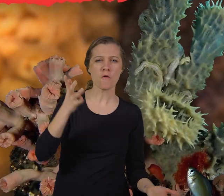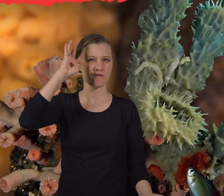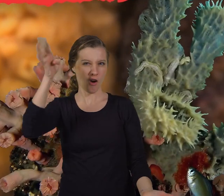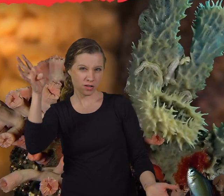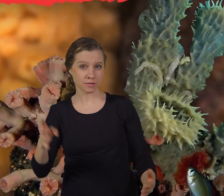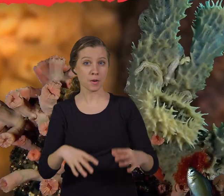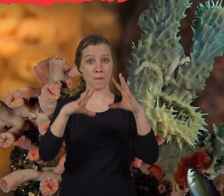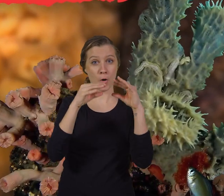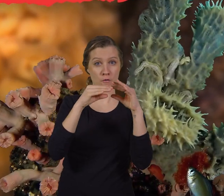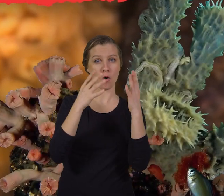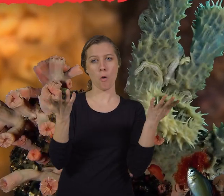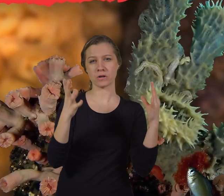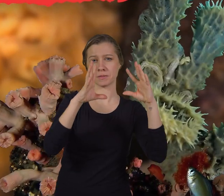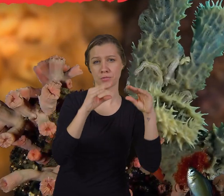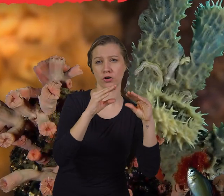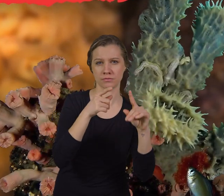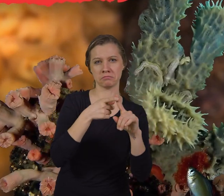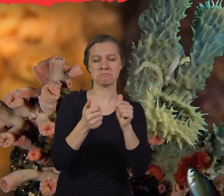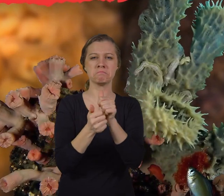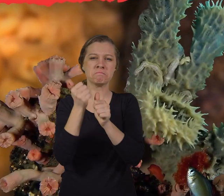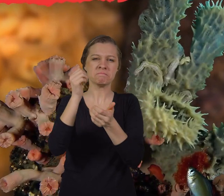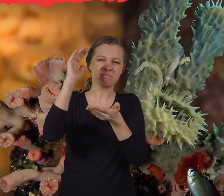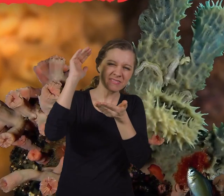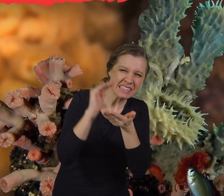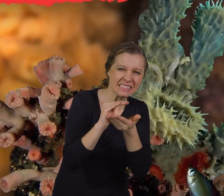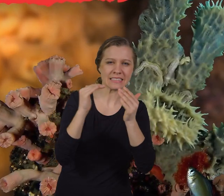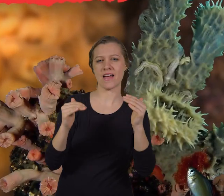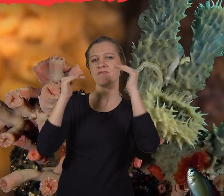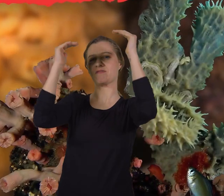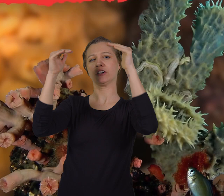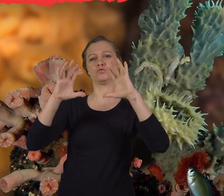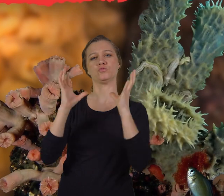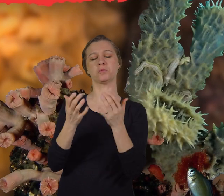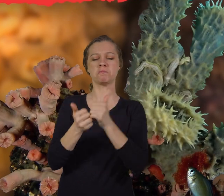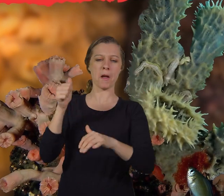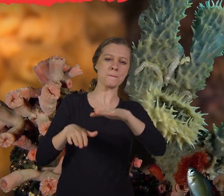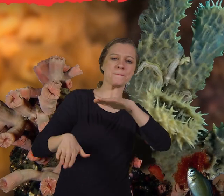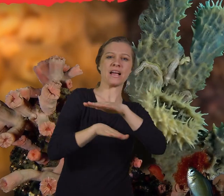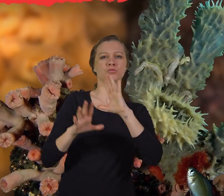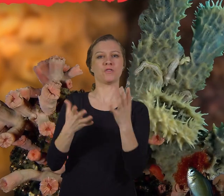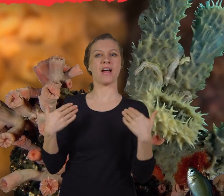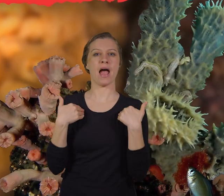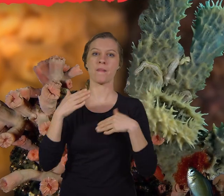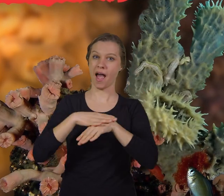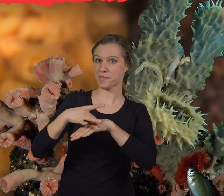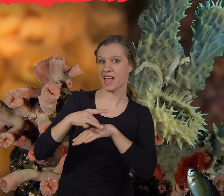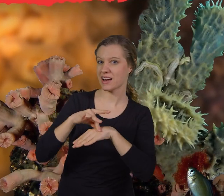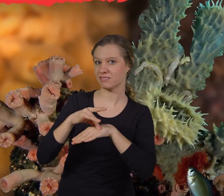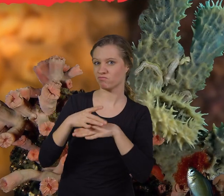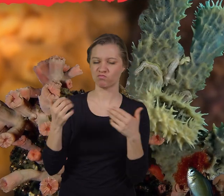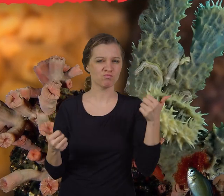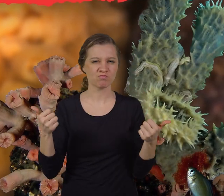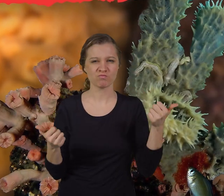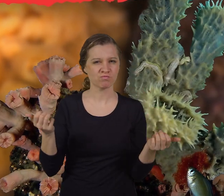Periphera or sponges are the least advanced group of animals on the planet.